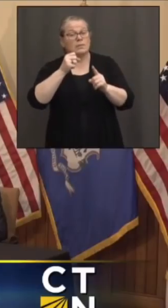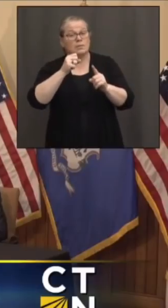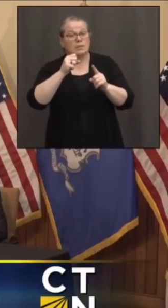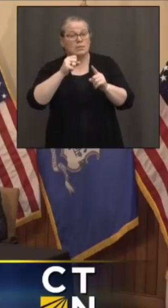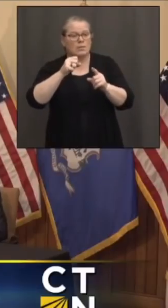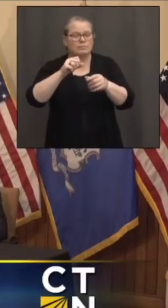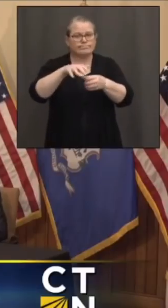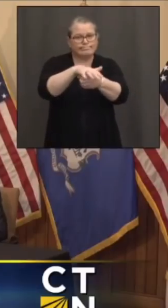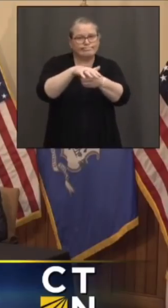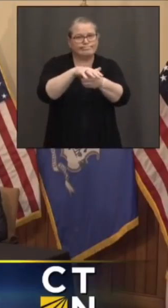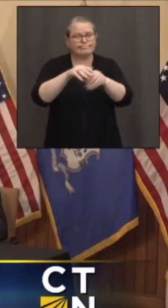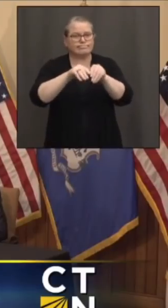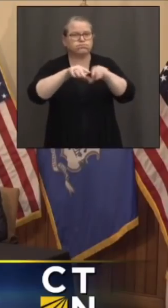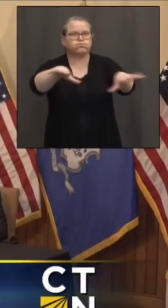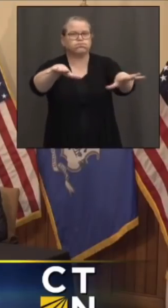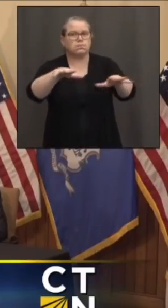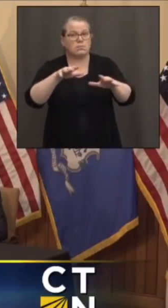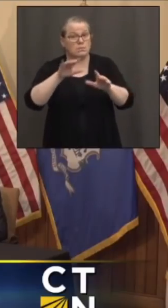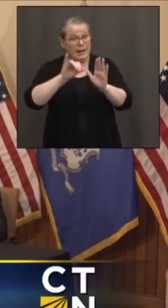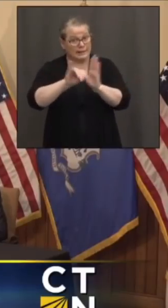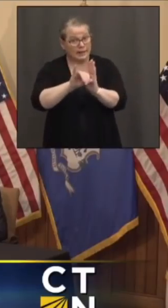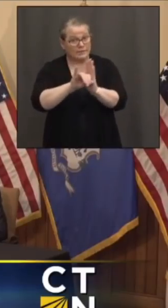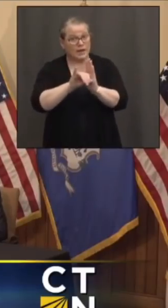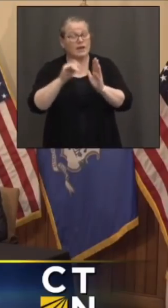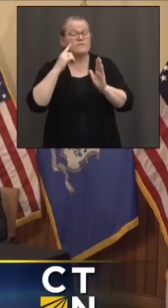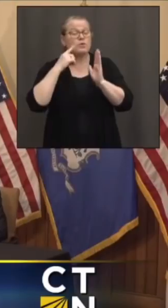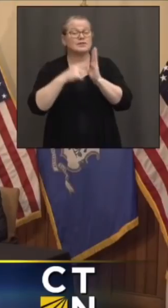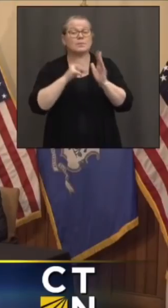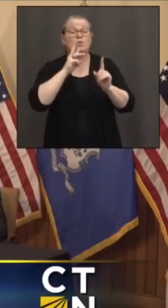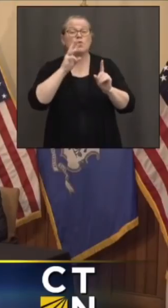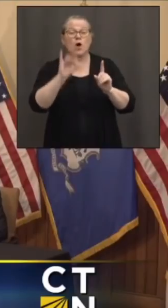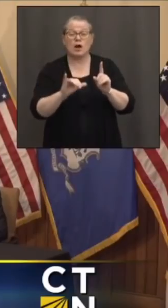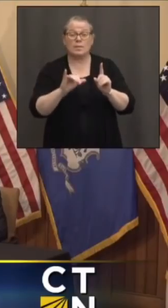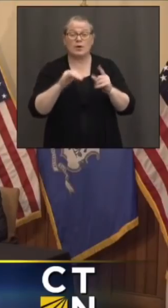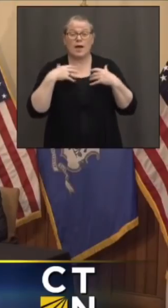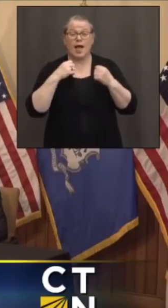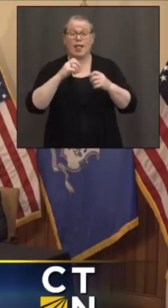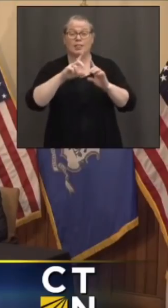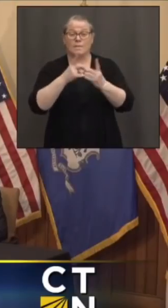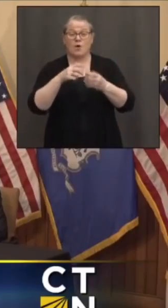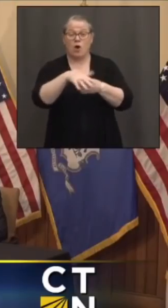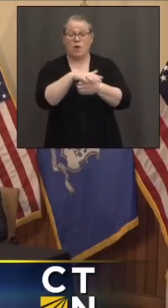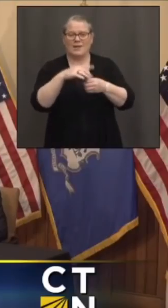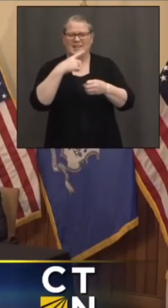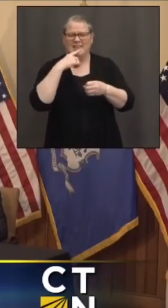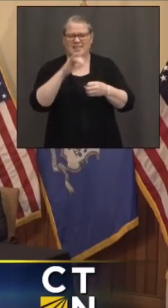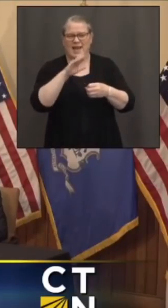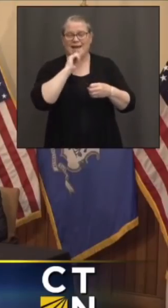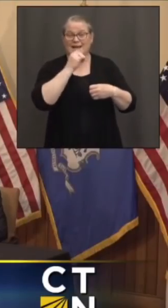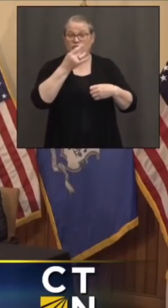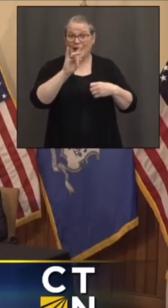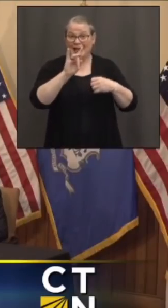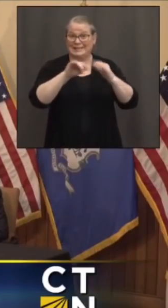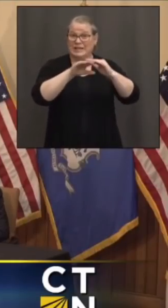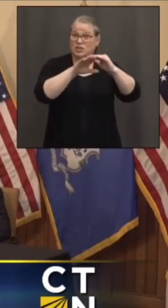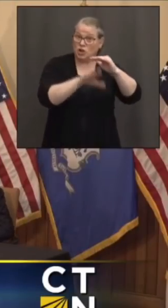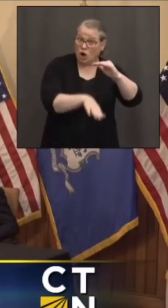you know, since the Waterbury Health Department says that there has been a significant rise in cases in those 18 and younger?